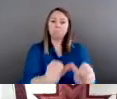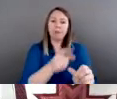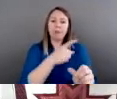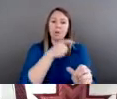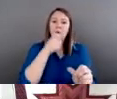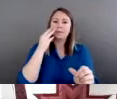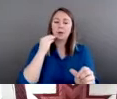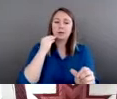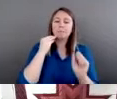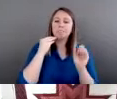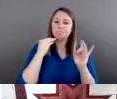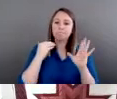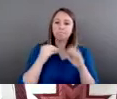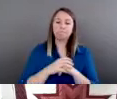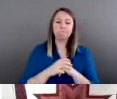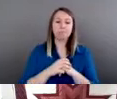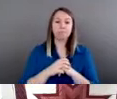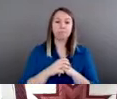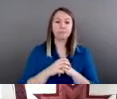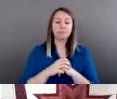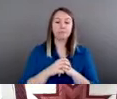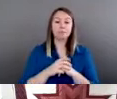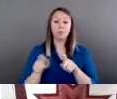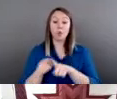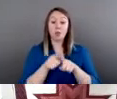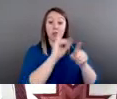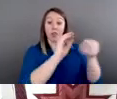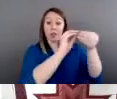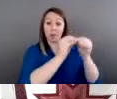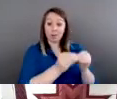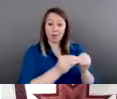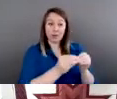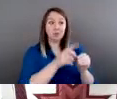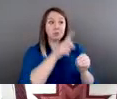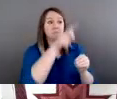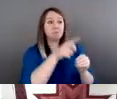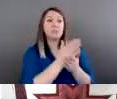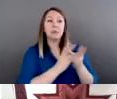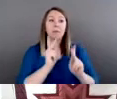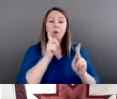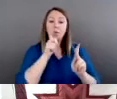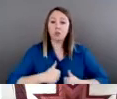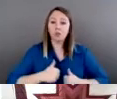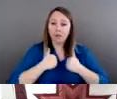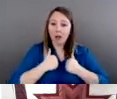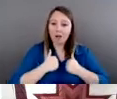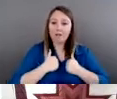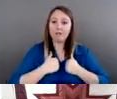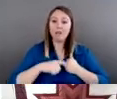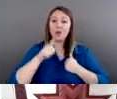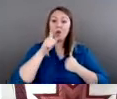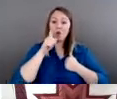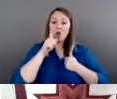we also know that included in these numbers are people who have survived and people who are thriving. So we always have to